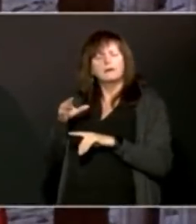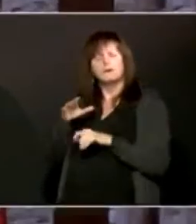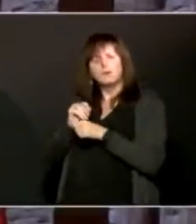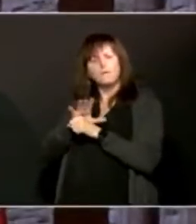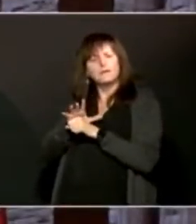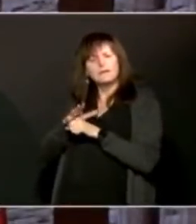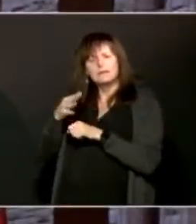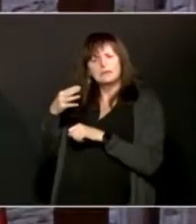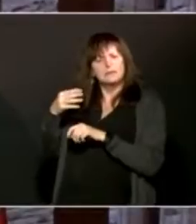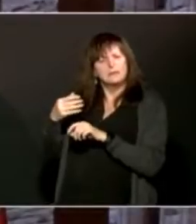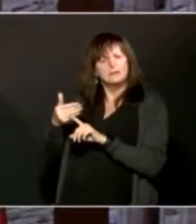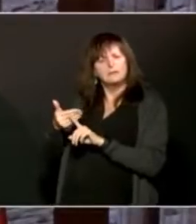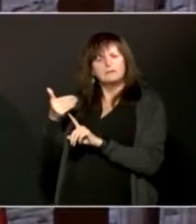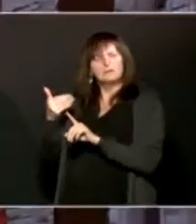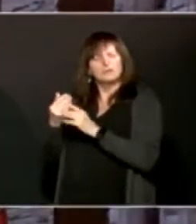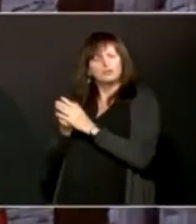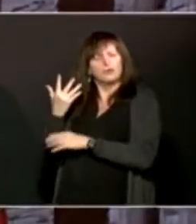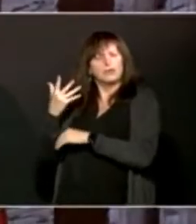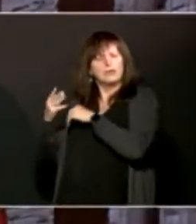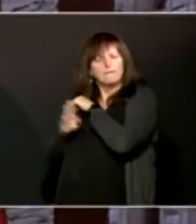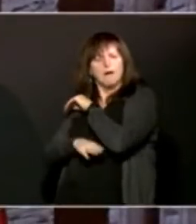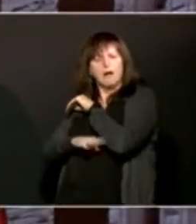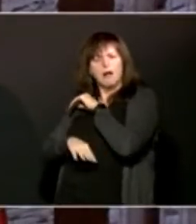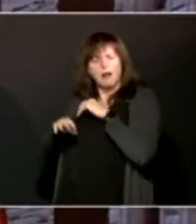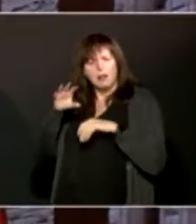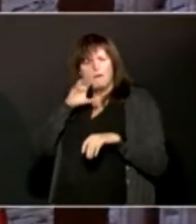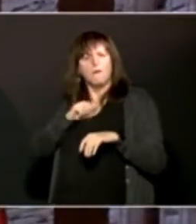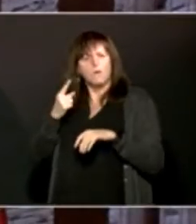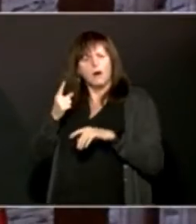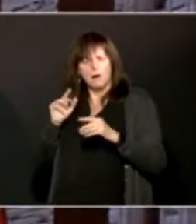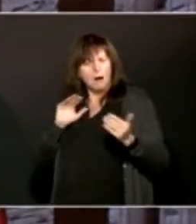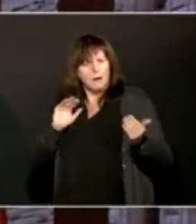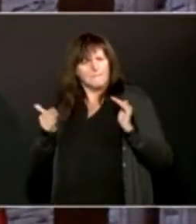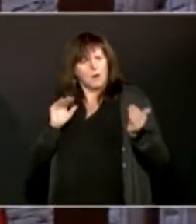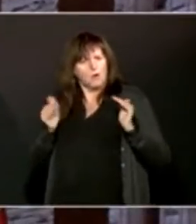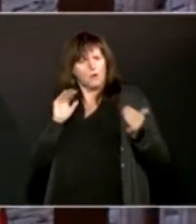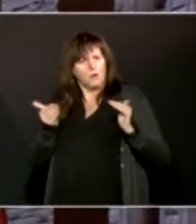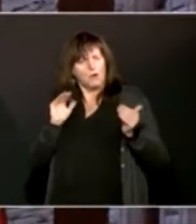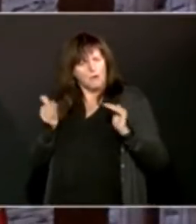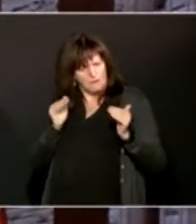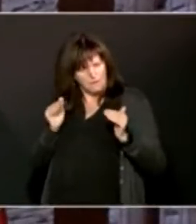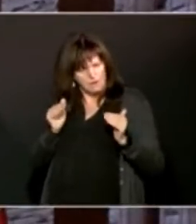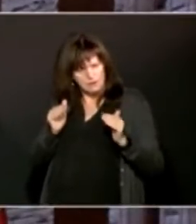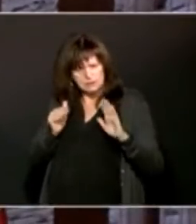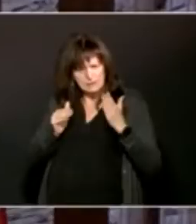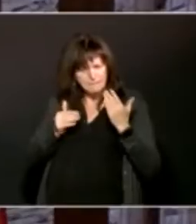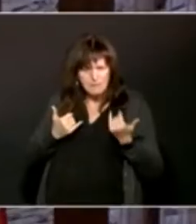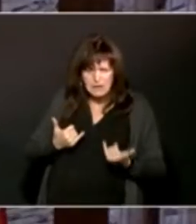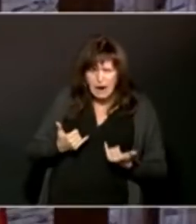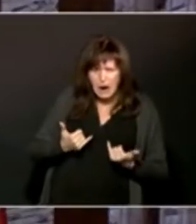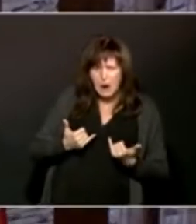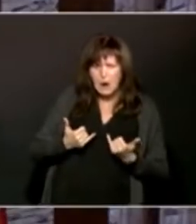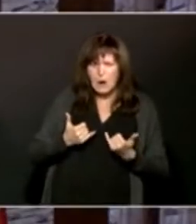and into the early part of winter. And it looks like at the moment especially that that number is climbing.